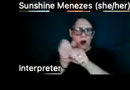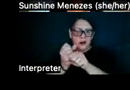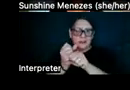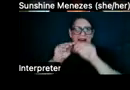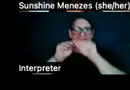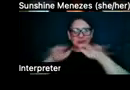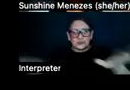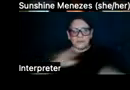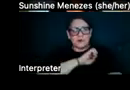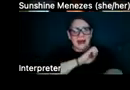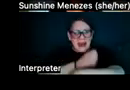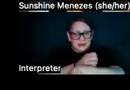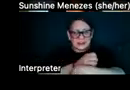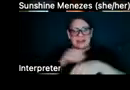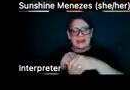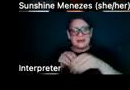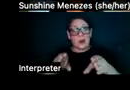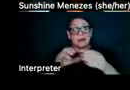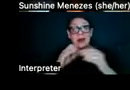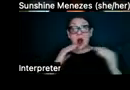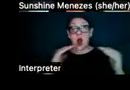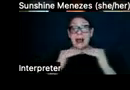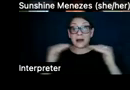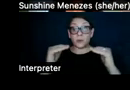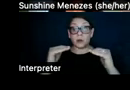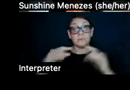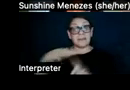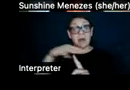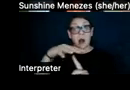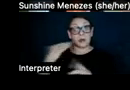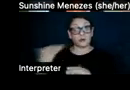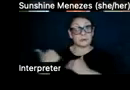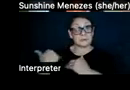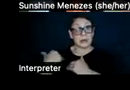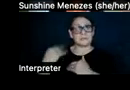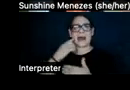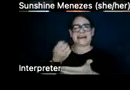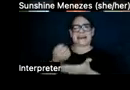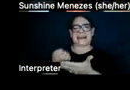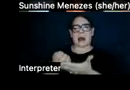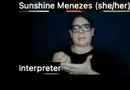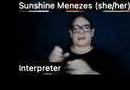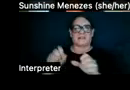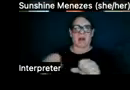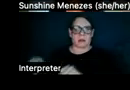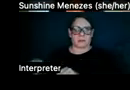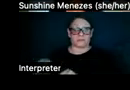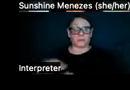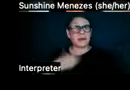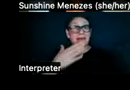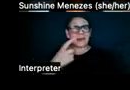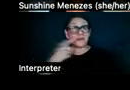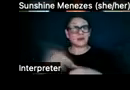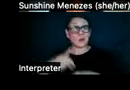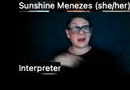energy in ways that are equitable, environmentally responsible, and economically viable. We thank you all for being here